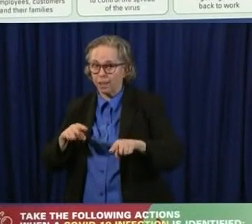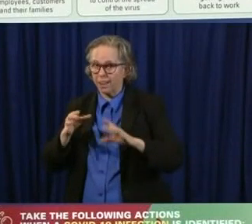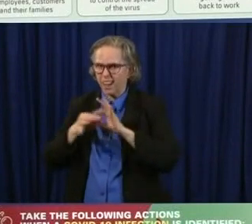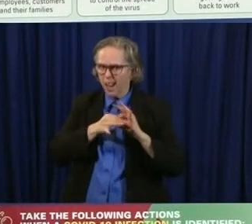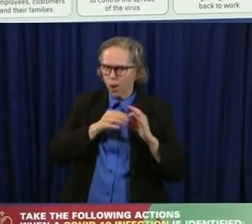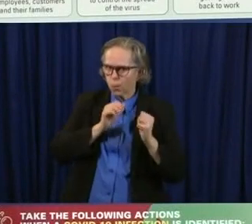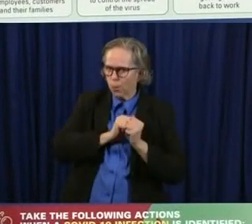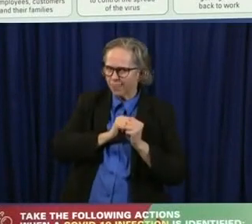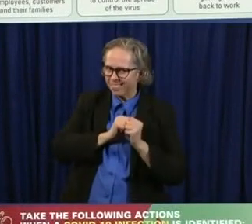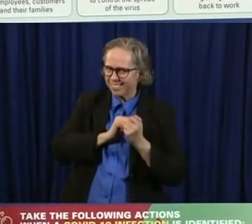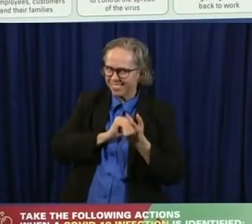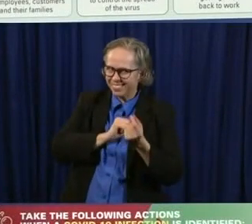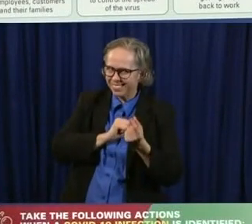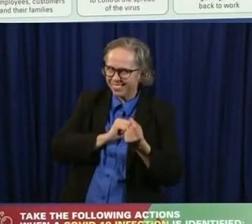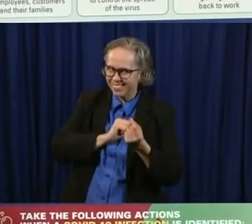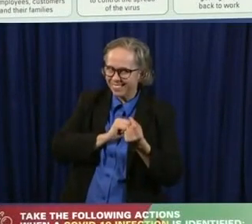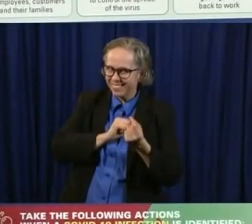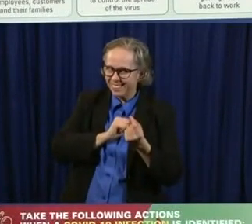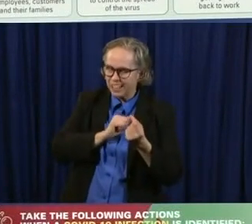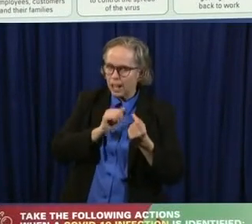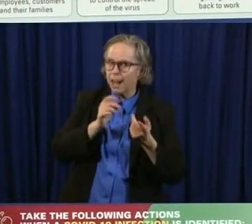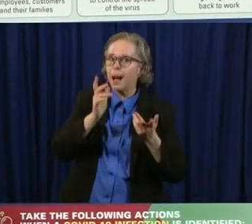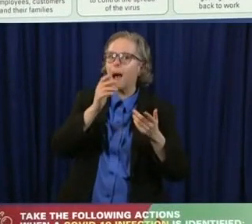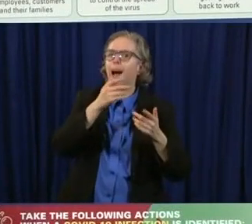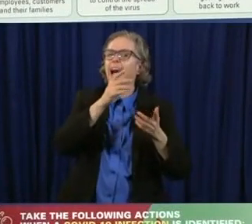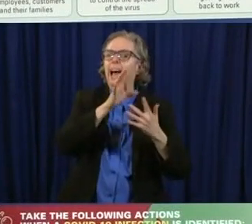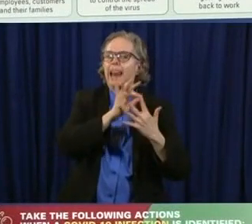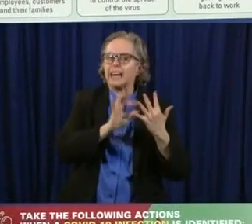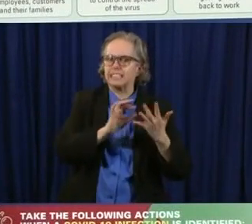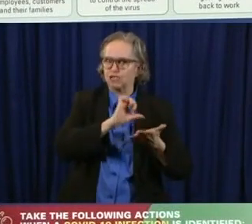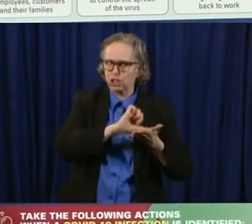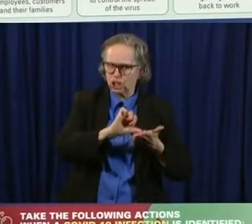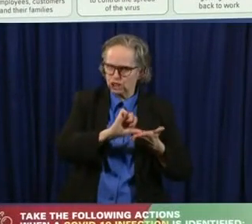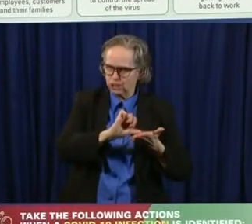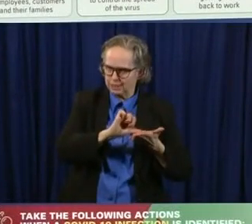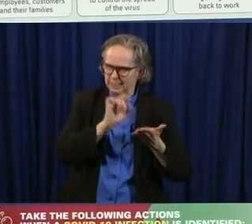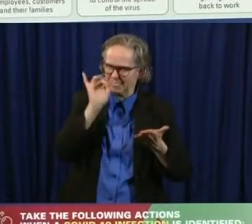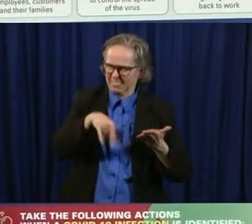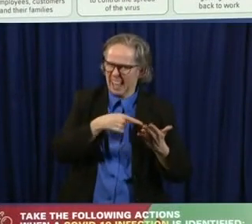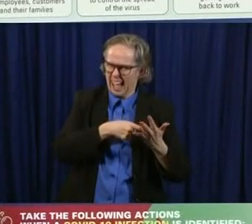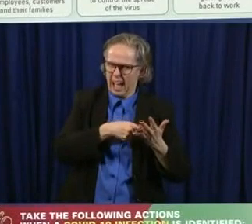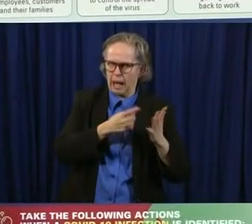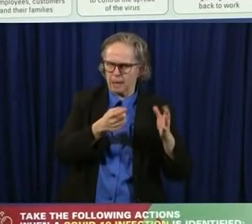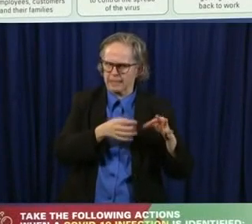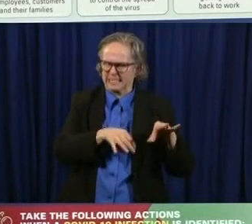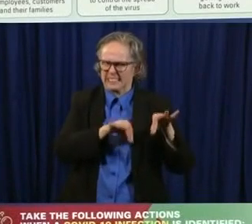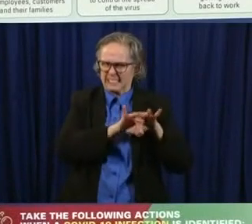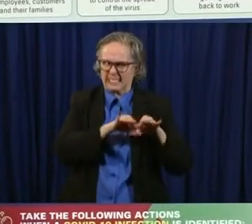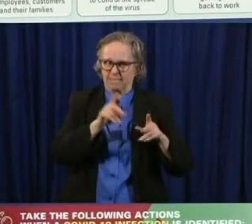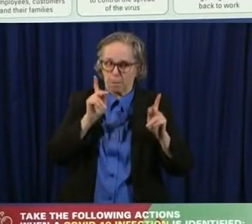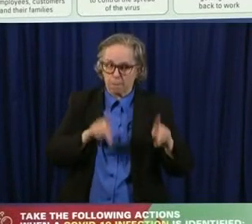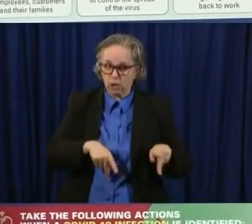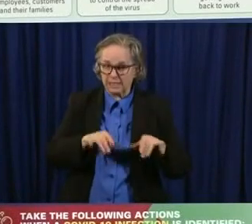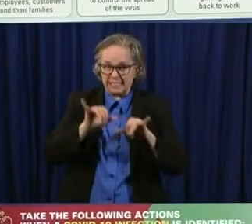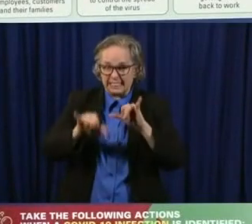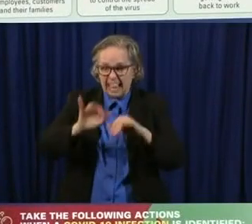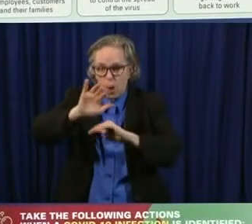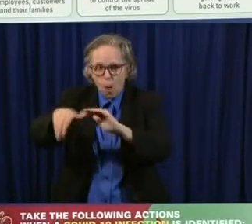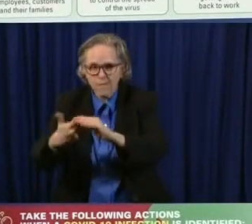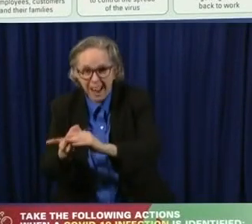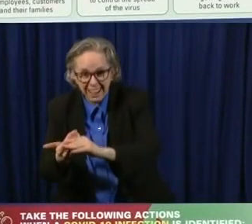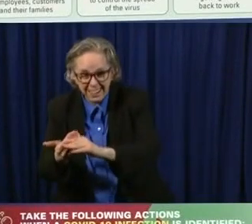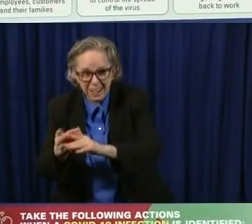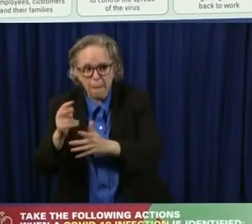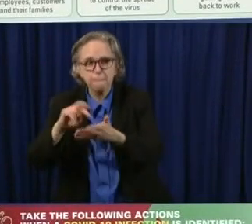when surgeries were necessary, even if the person stayed overnight, um, those were still allowed. For